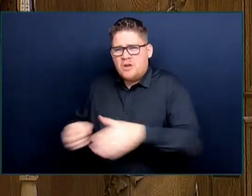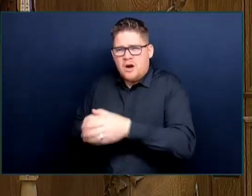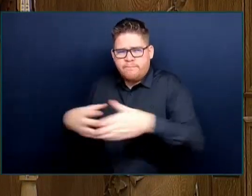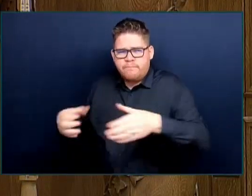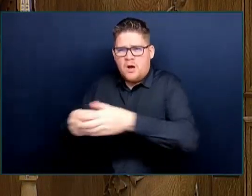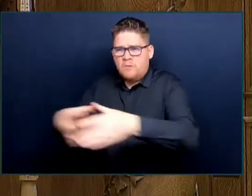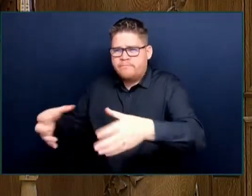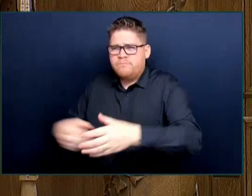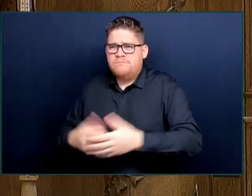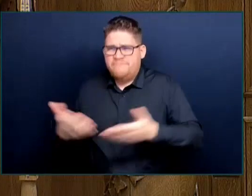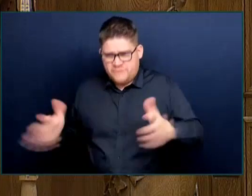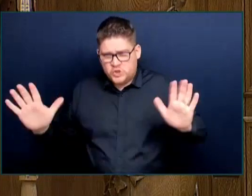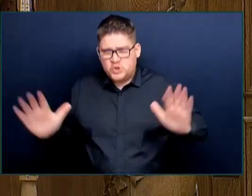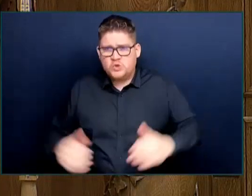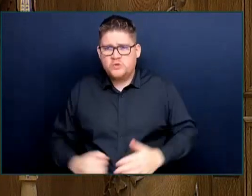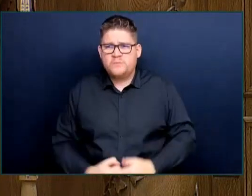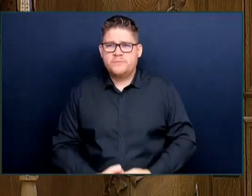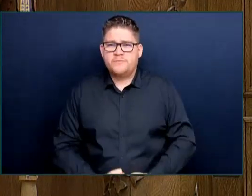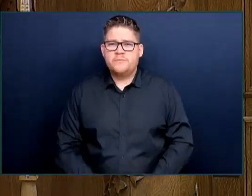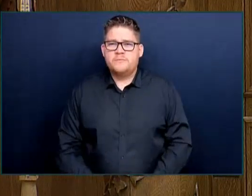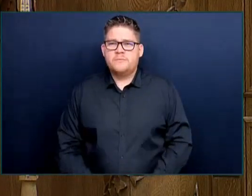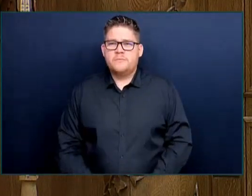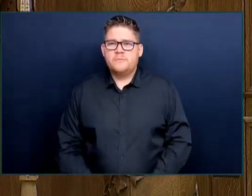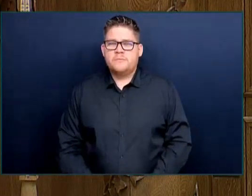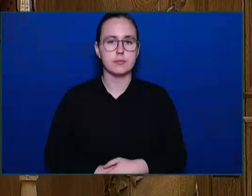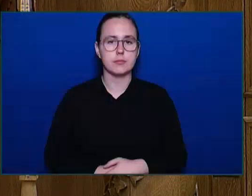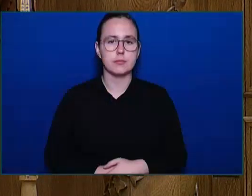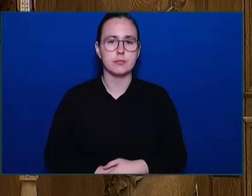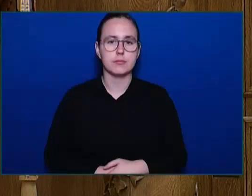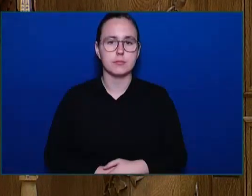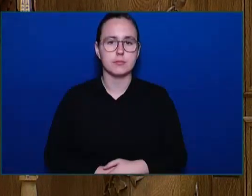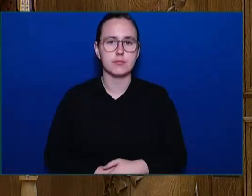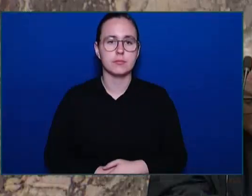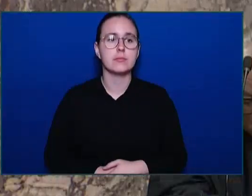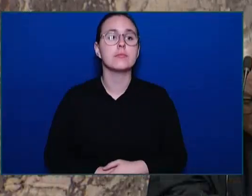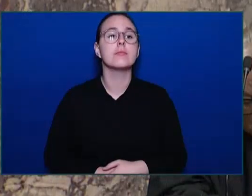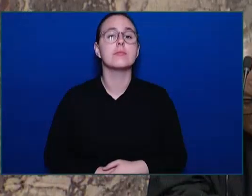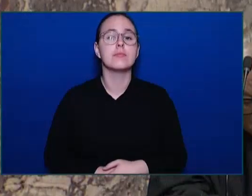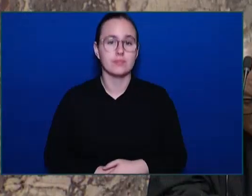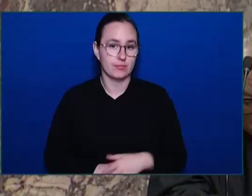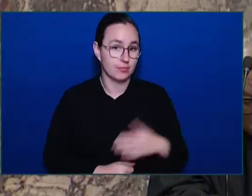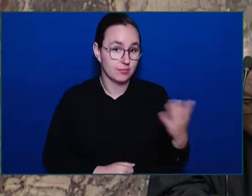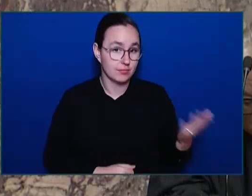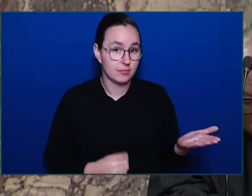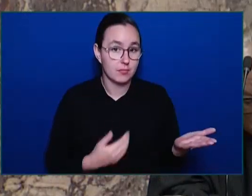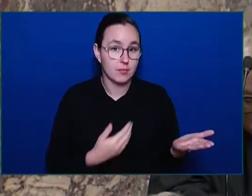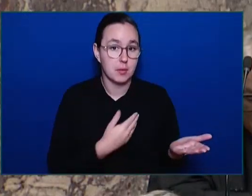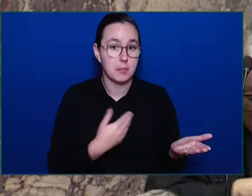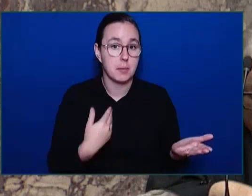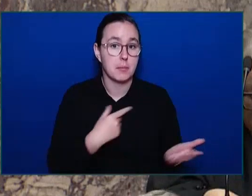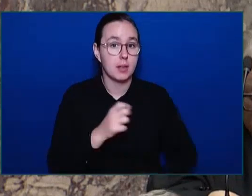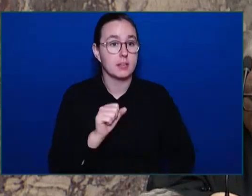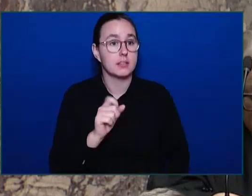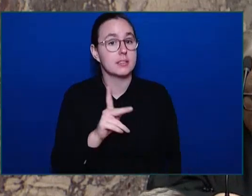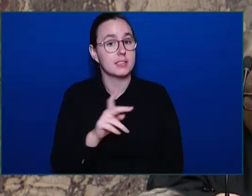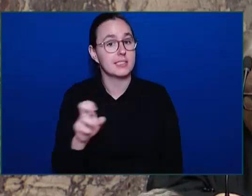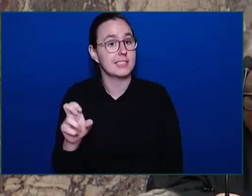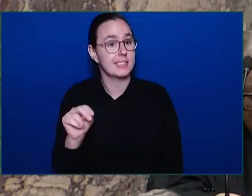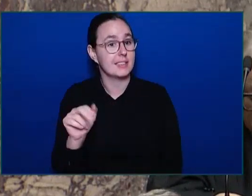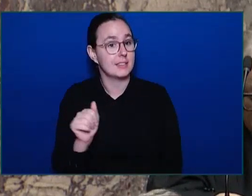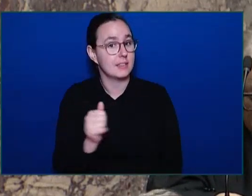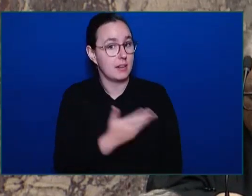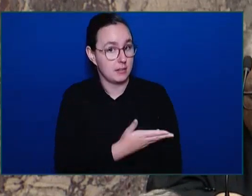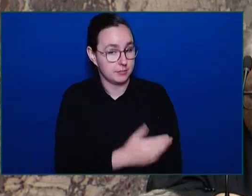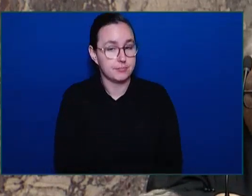Honourable Ferskina. Honourable Speaker, for years we've been bringing accounts of victims of violence